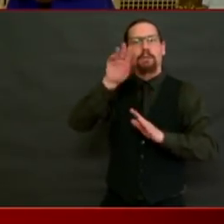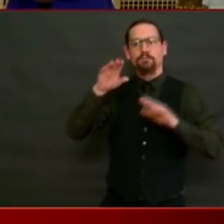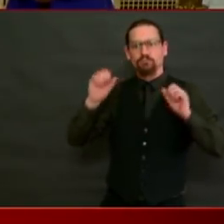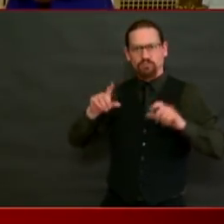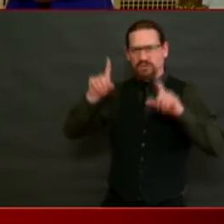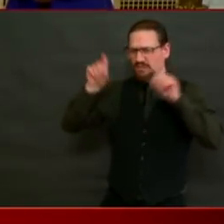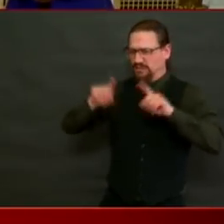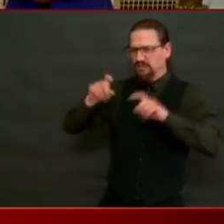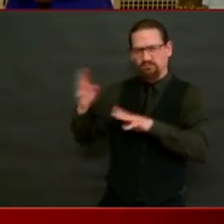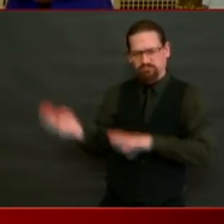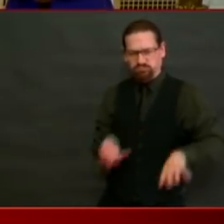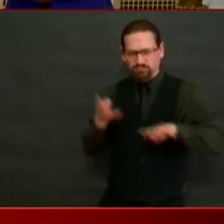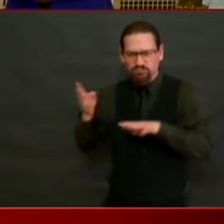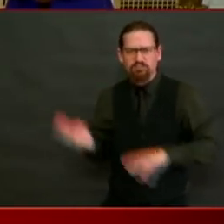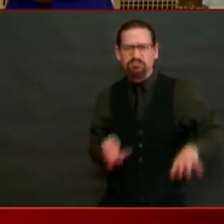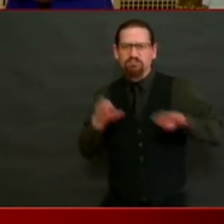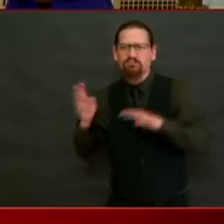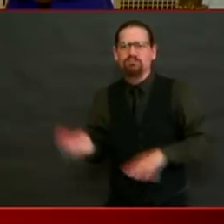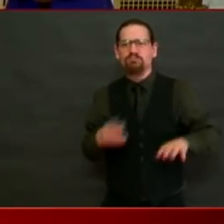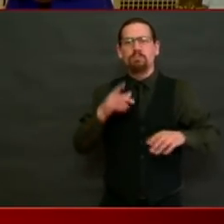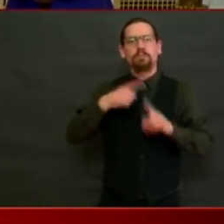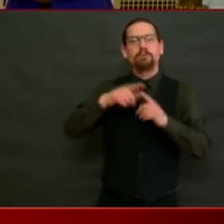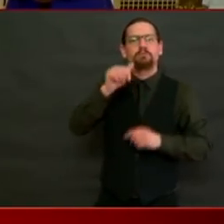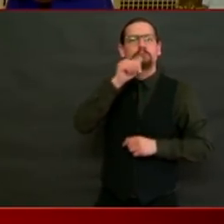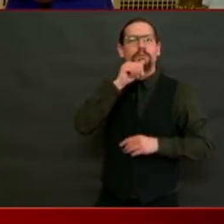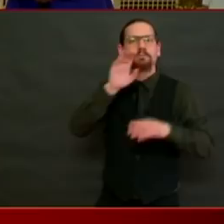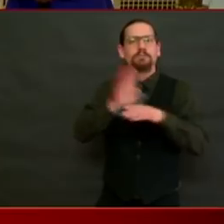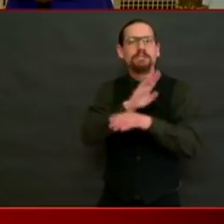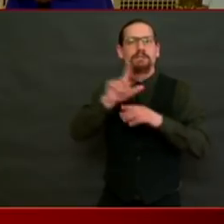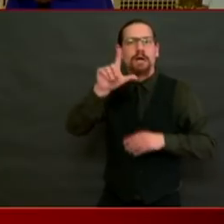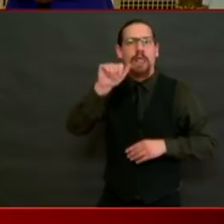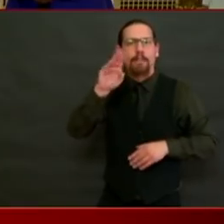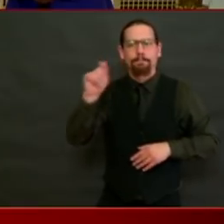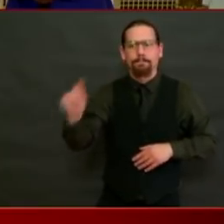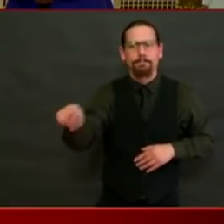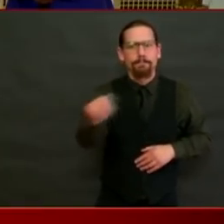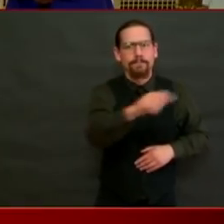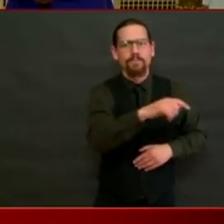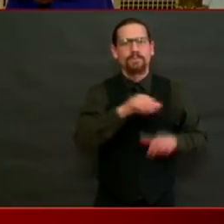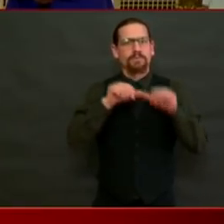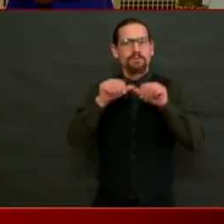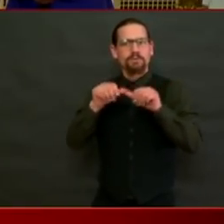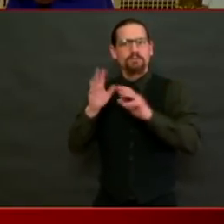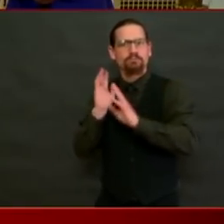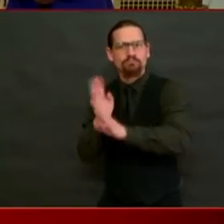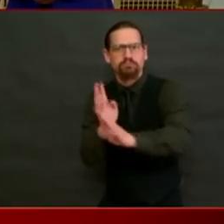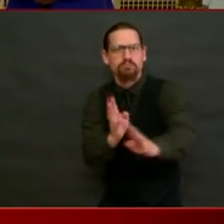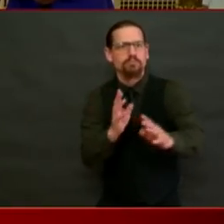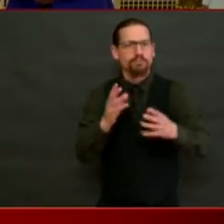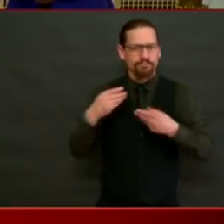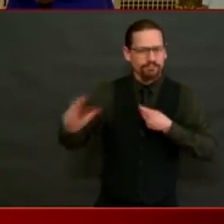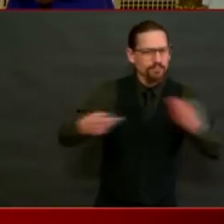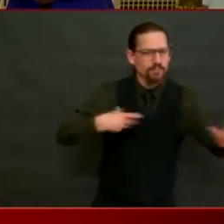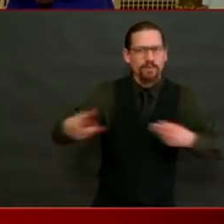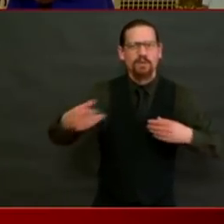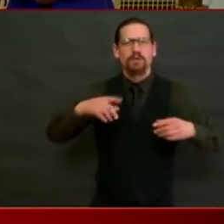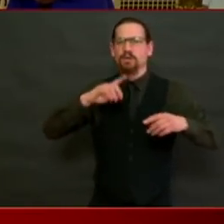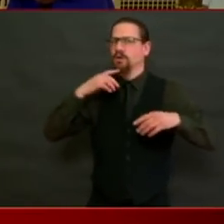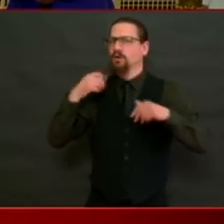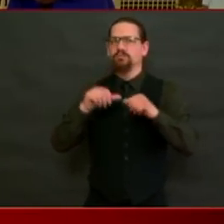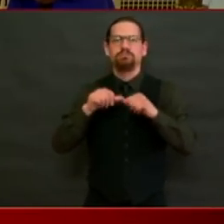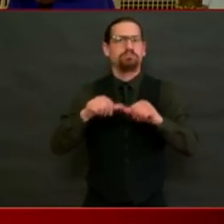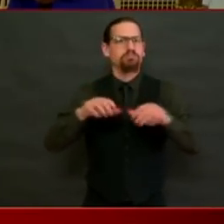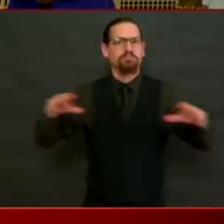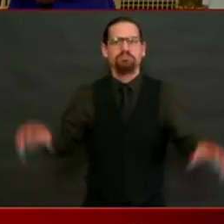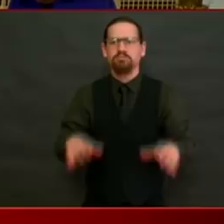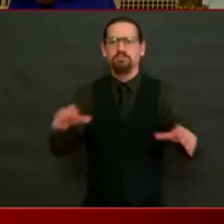Our supply chain team has managed to get the supplies we need. So now the message is different and I'm asking if